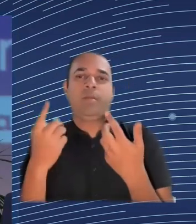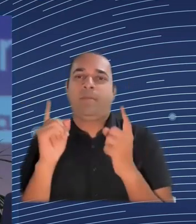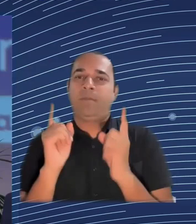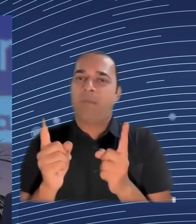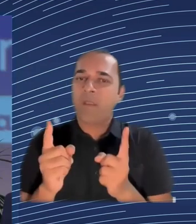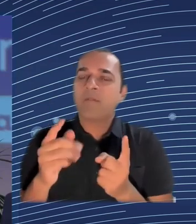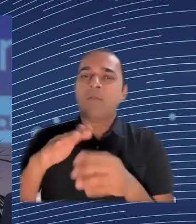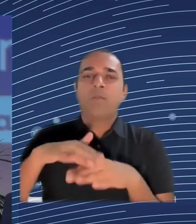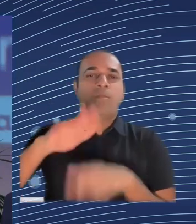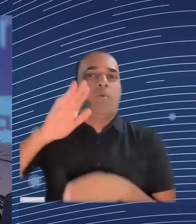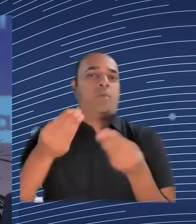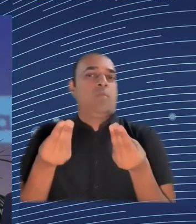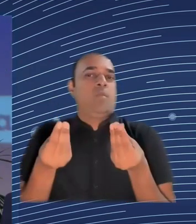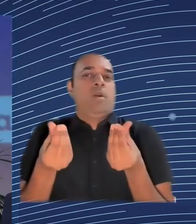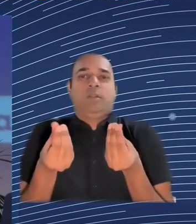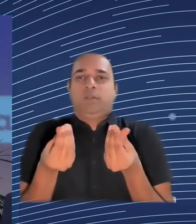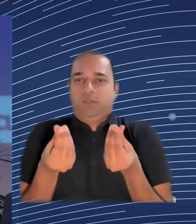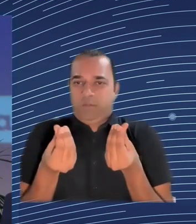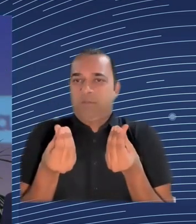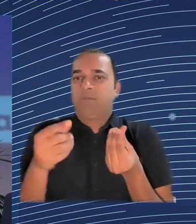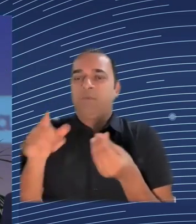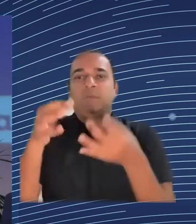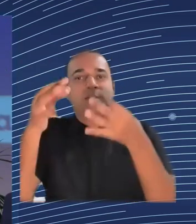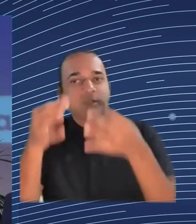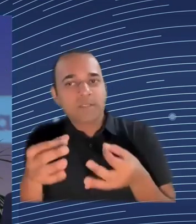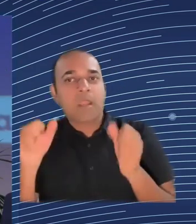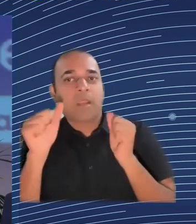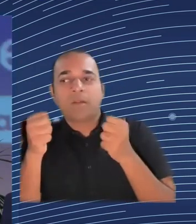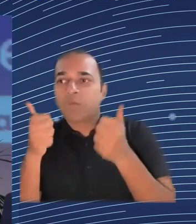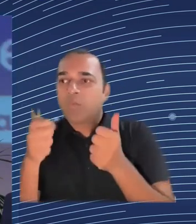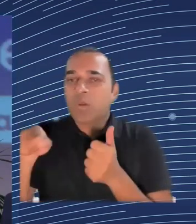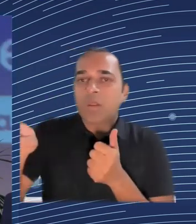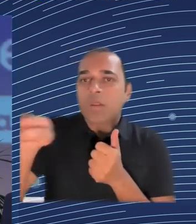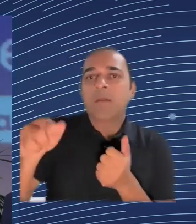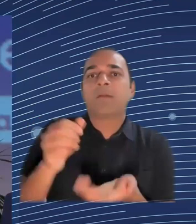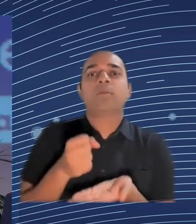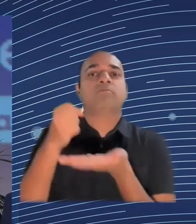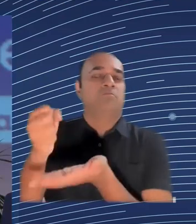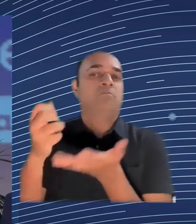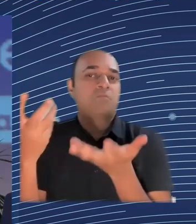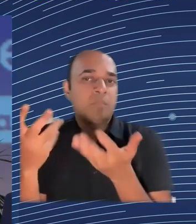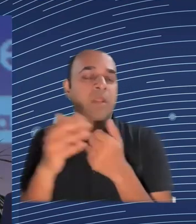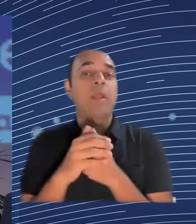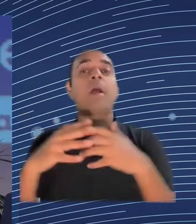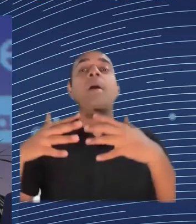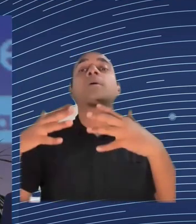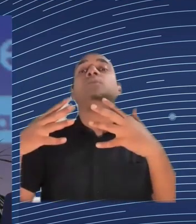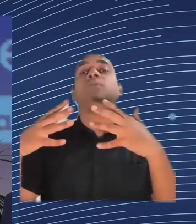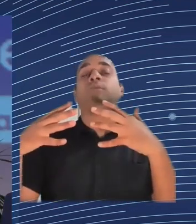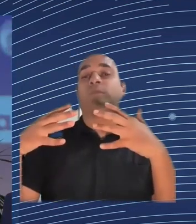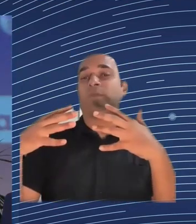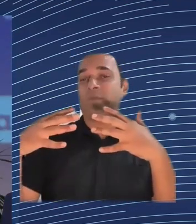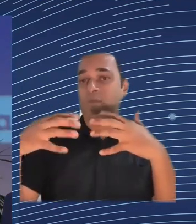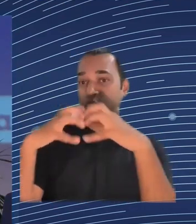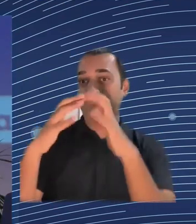cohesion policy, maybe agriculture policy, will be hit more. And I'm not speaking about hitting, I'm speaking about